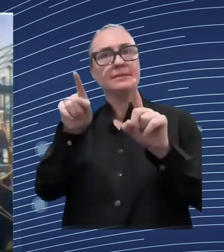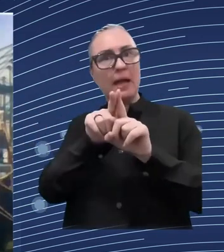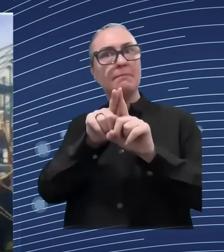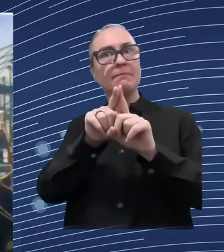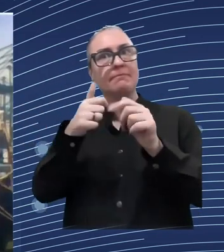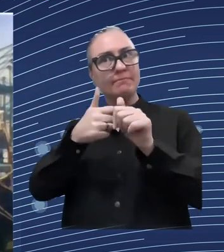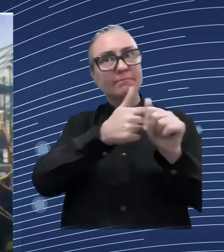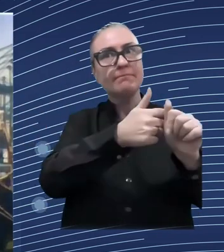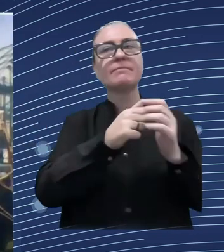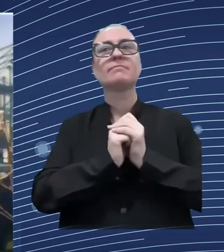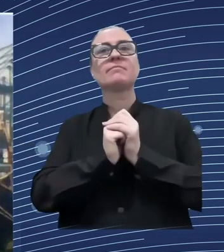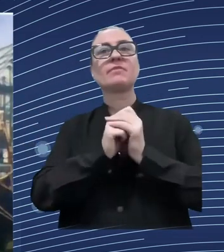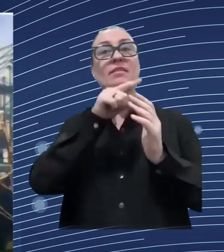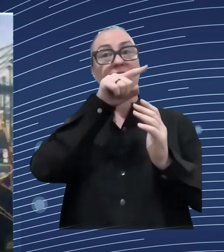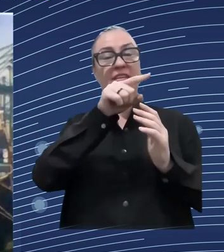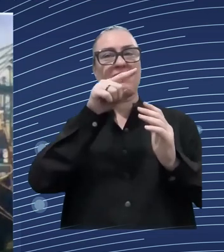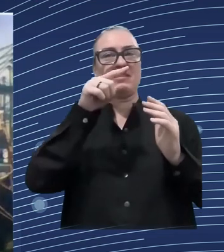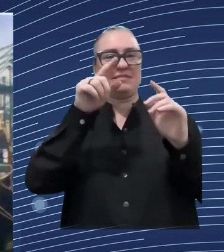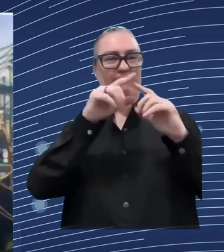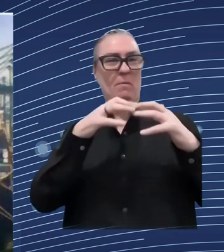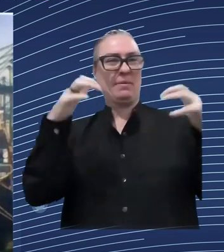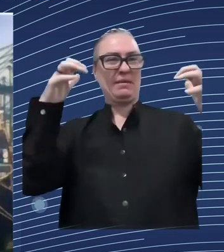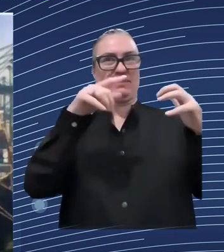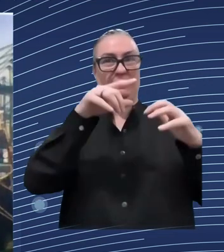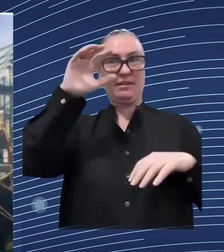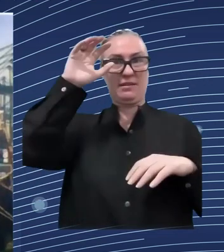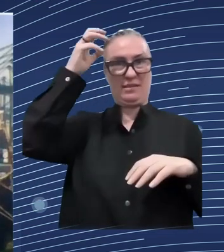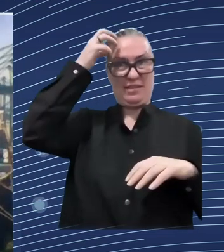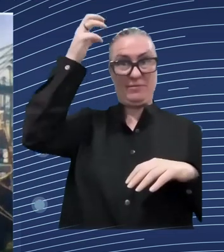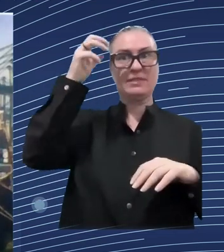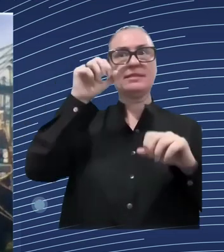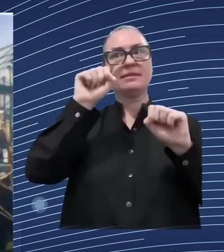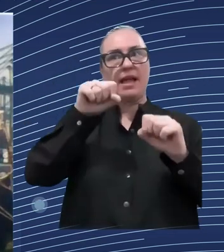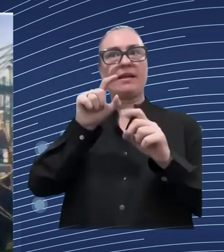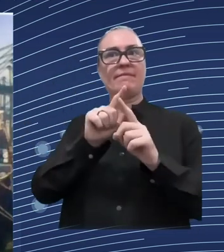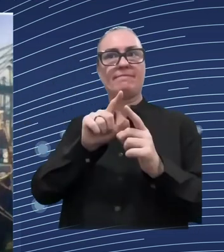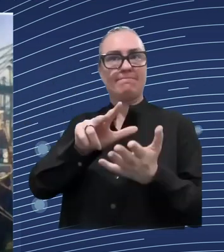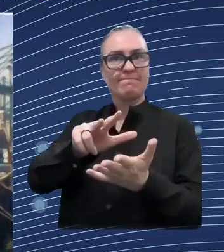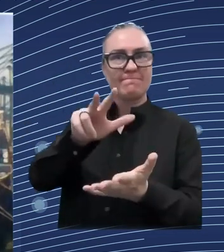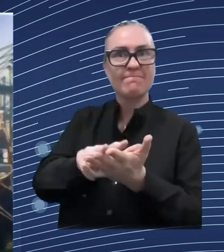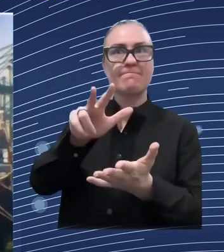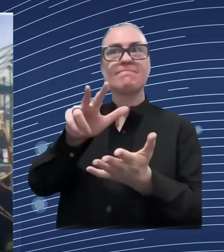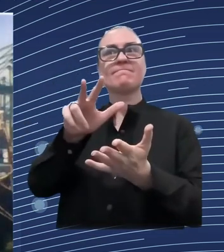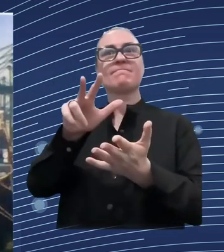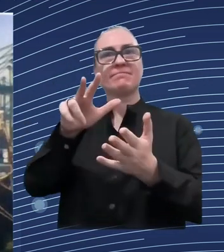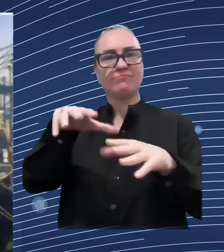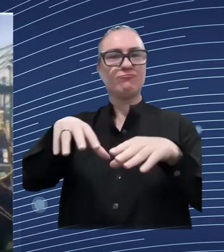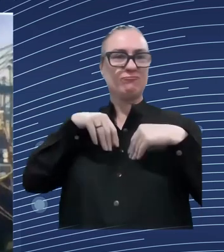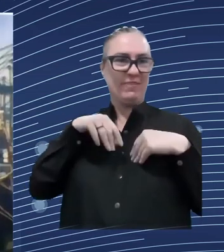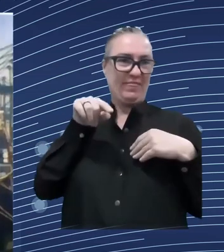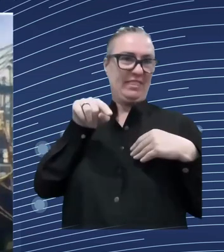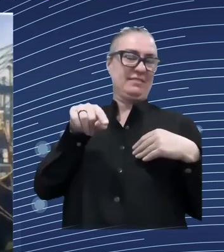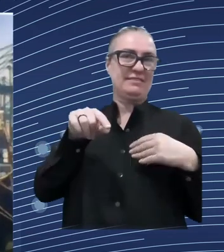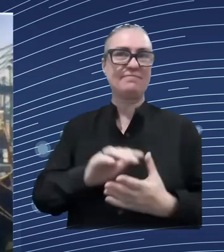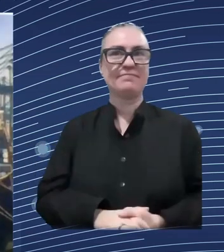that we don't have any uh support for ukraine for next year so we are really reliant on uh